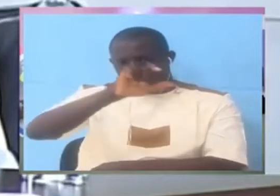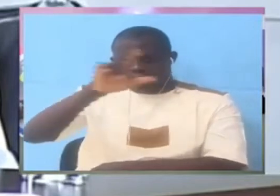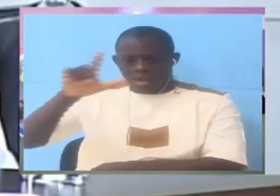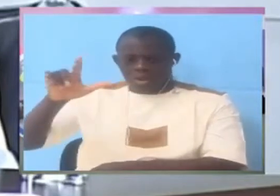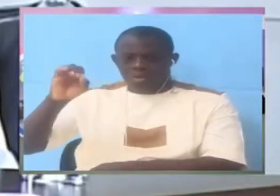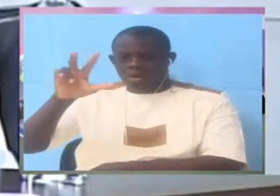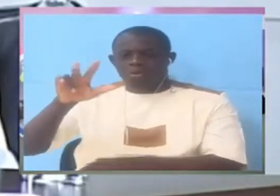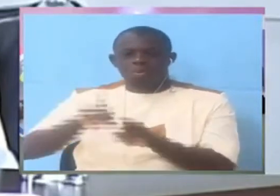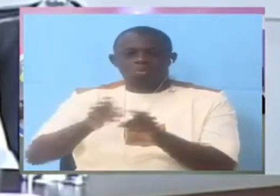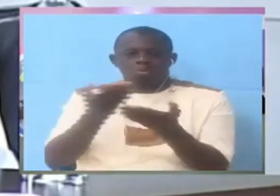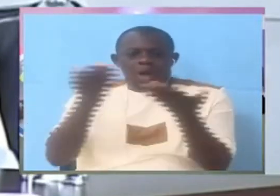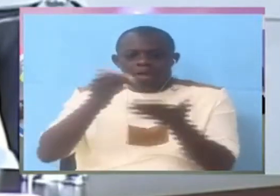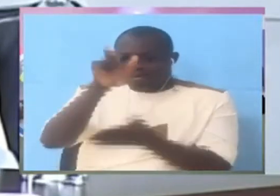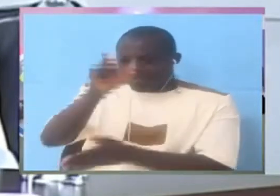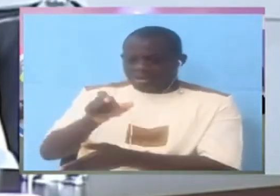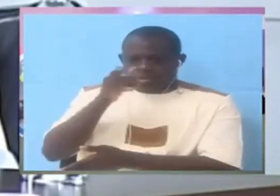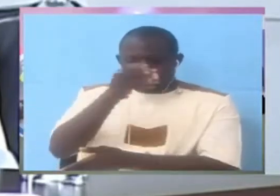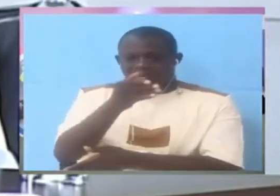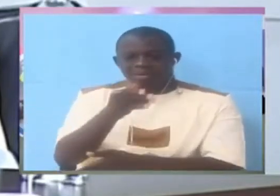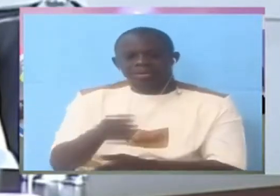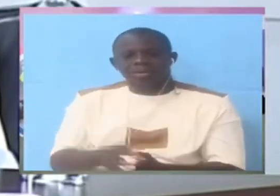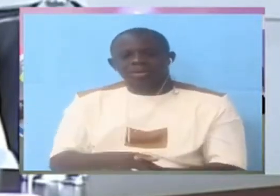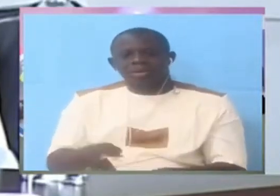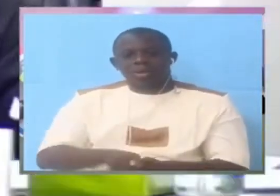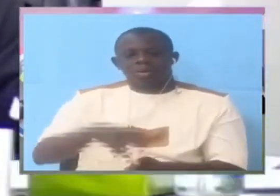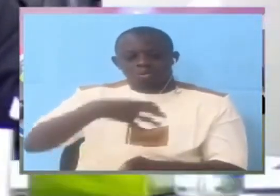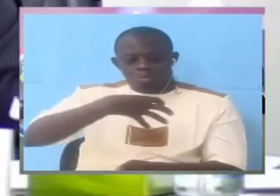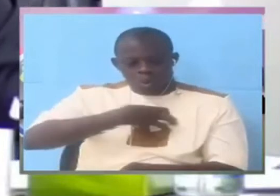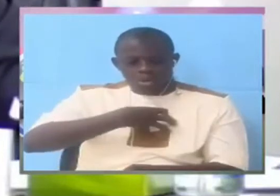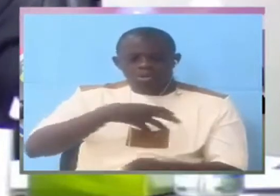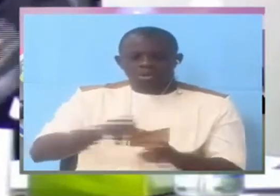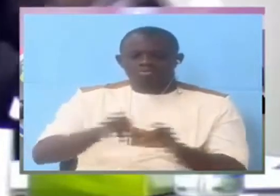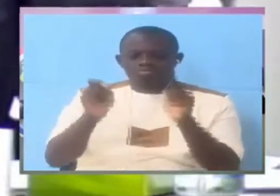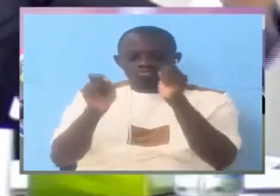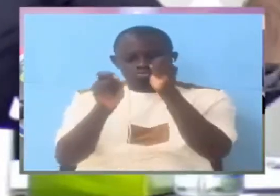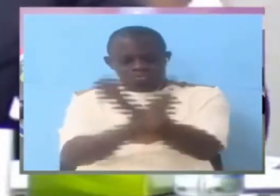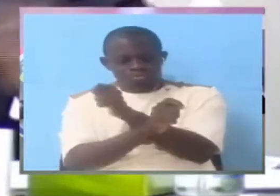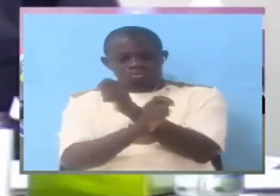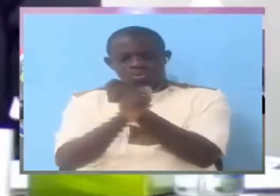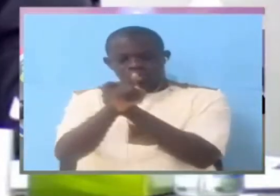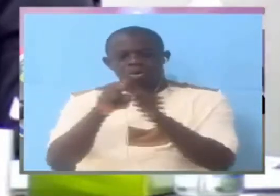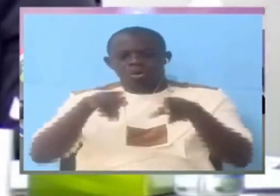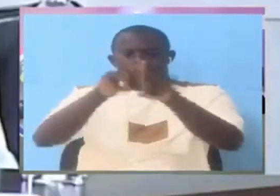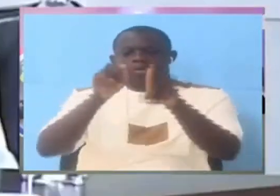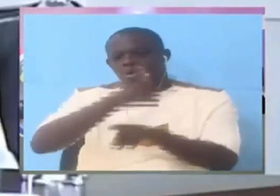Why would that person wants to substitute you with somebody else.